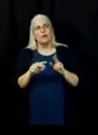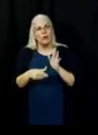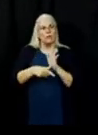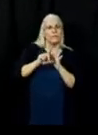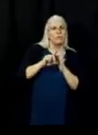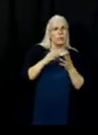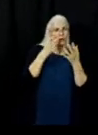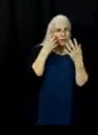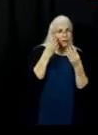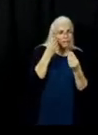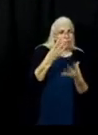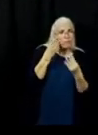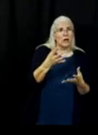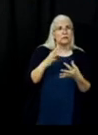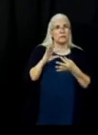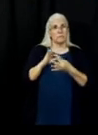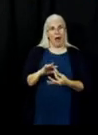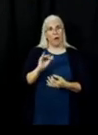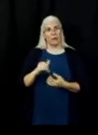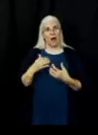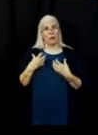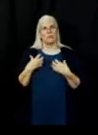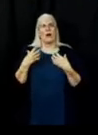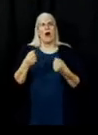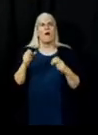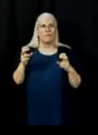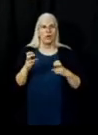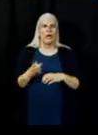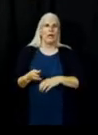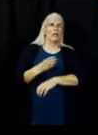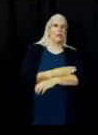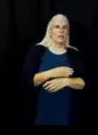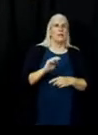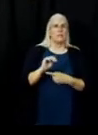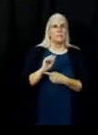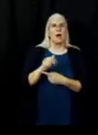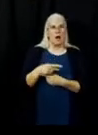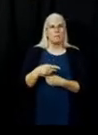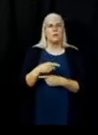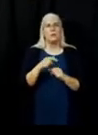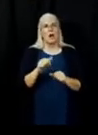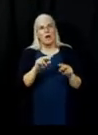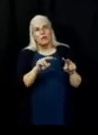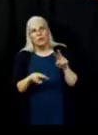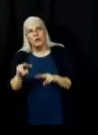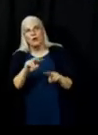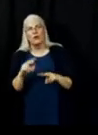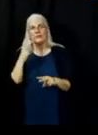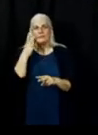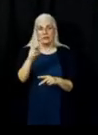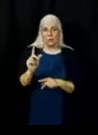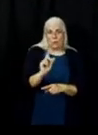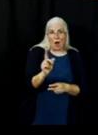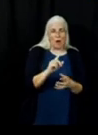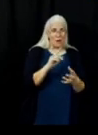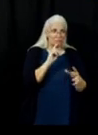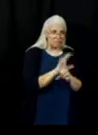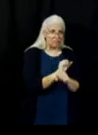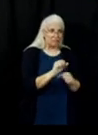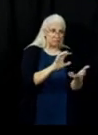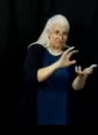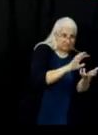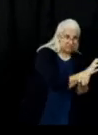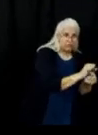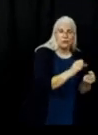a map link, which will direct you to a site to look up damage. And we still have shelters that are open in Quincy, Chester,